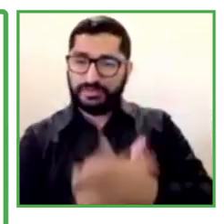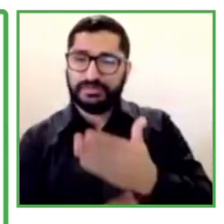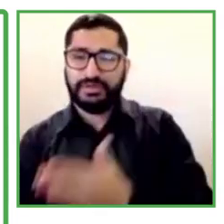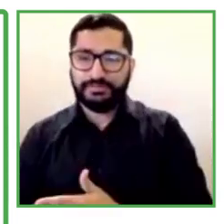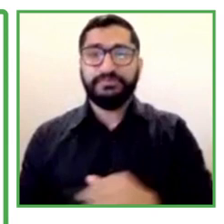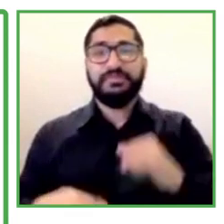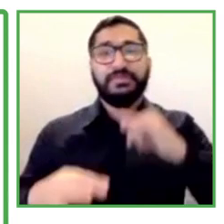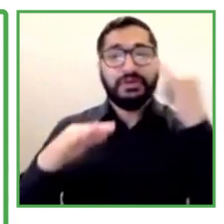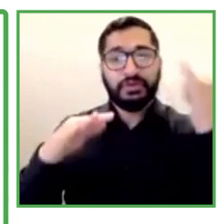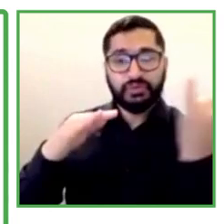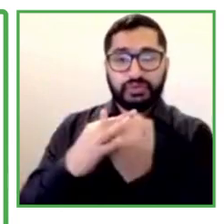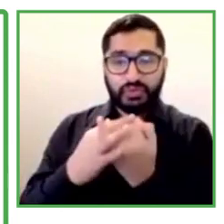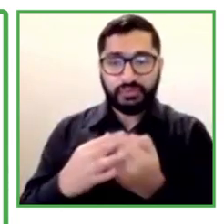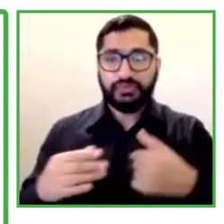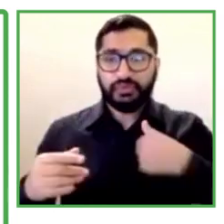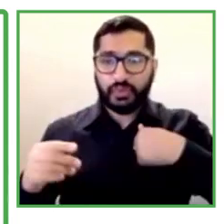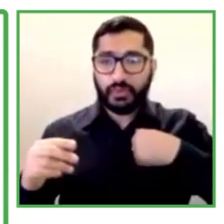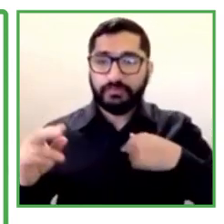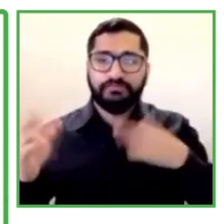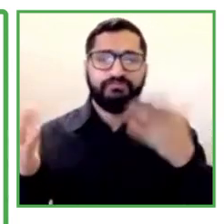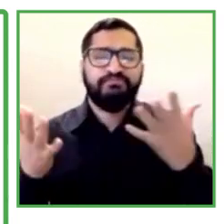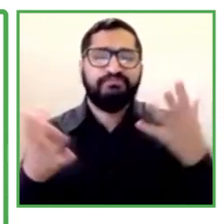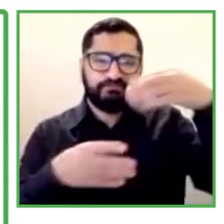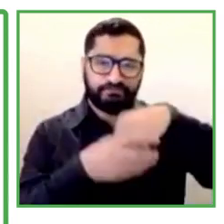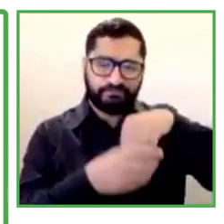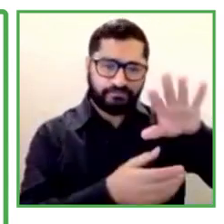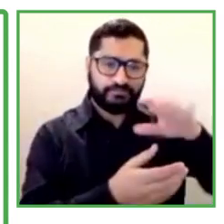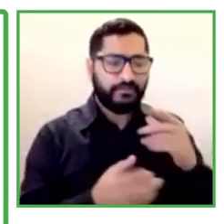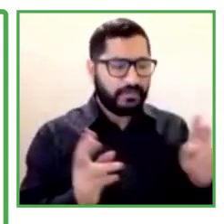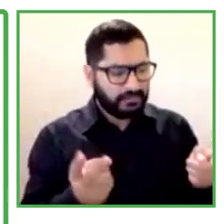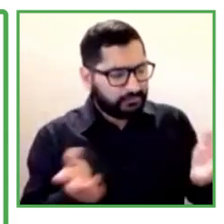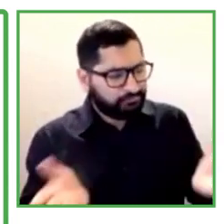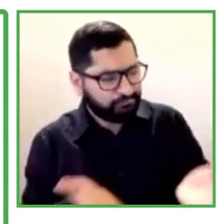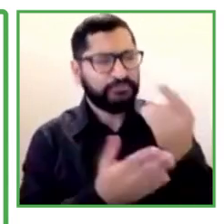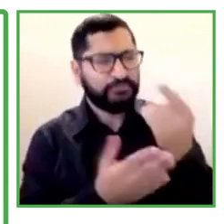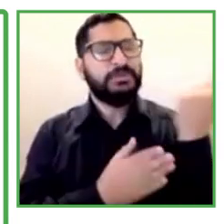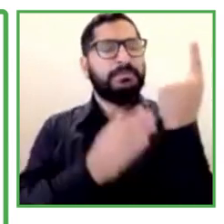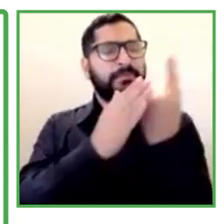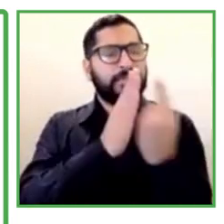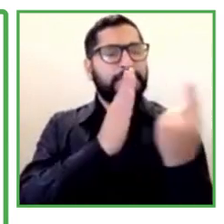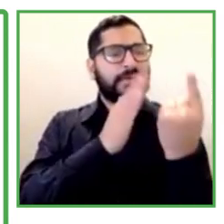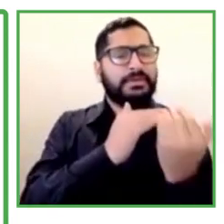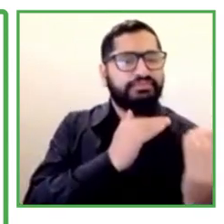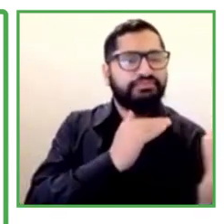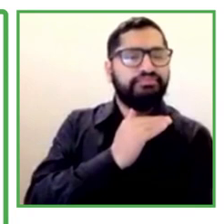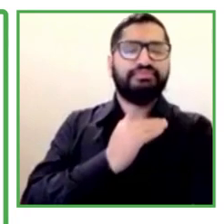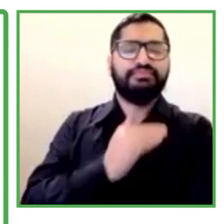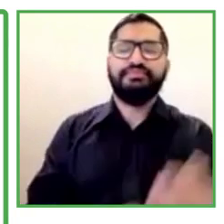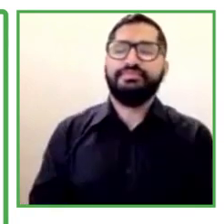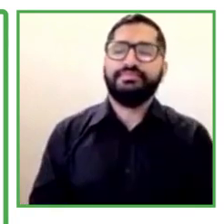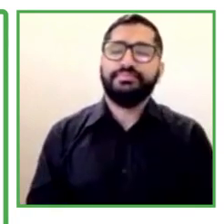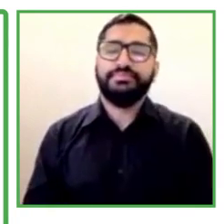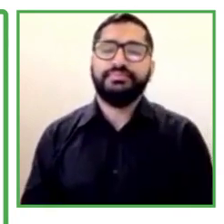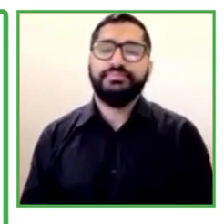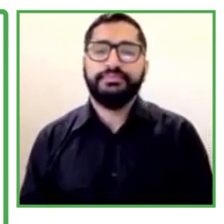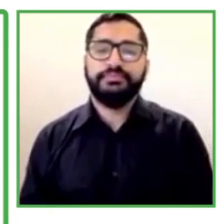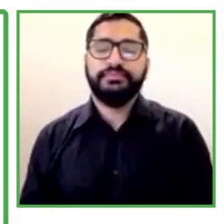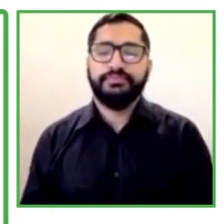Our 2015 and 2016 grantee, Down Syndrome Association,